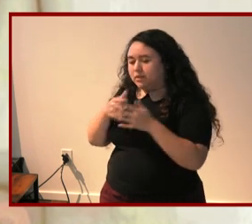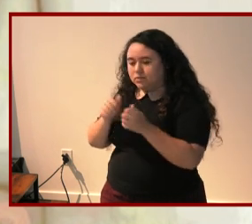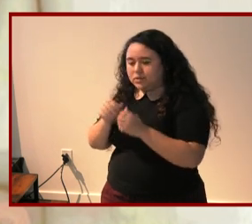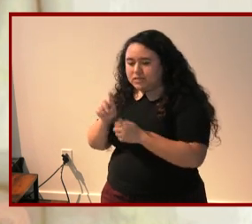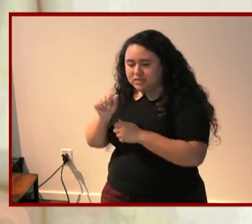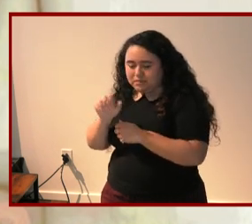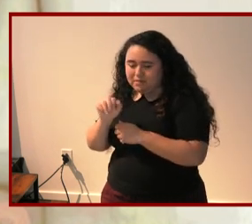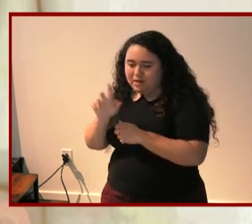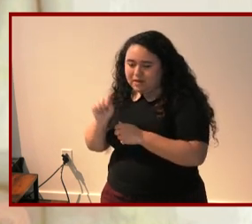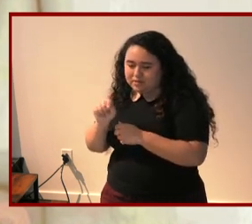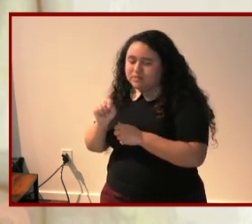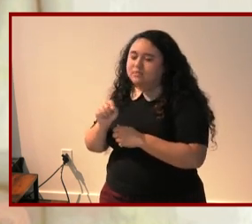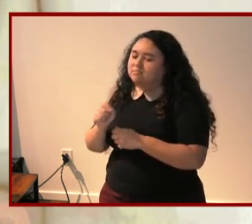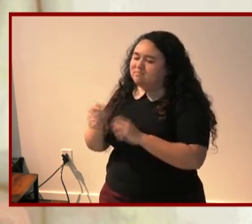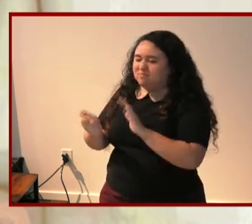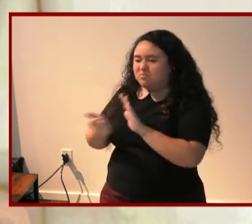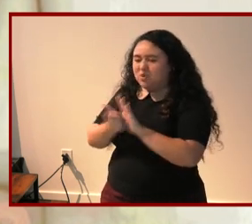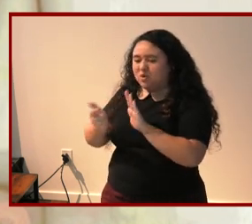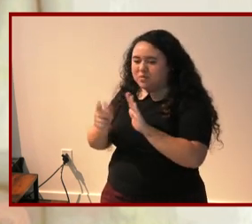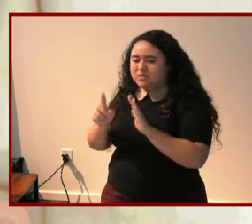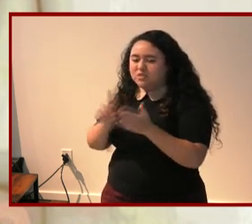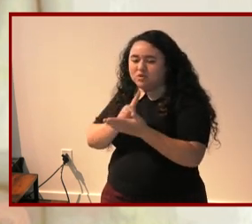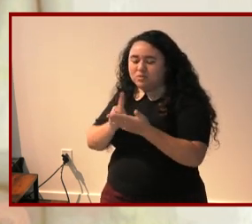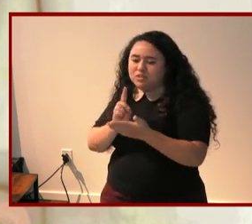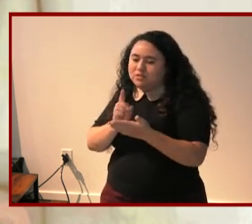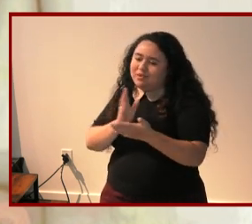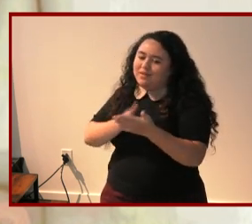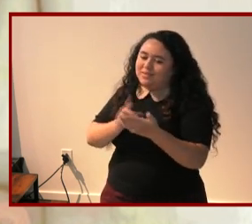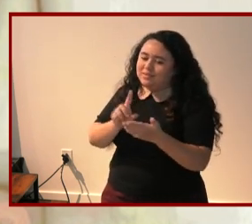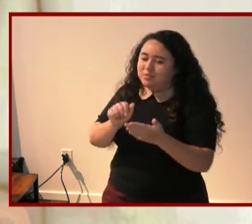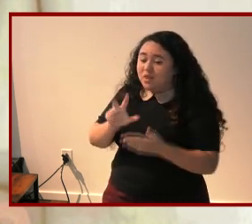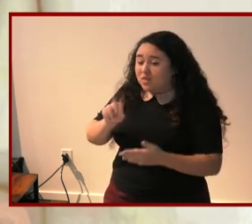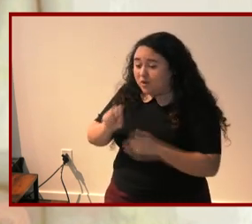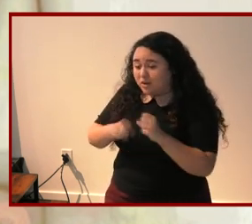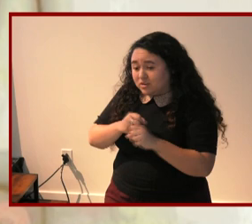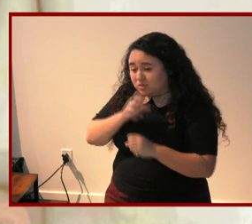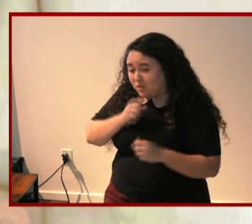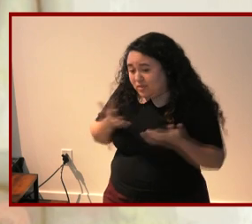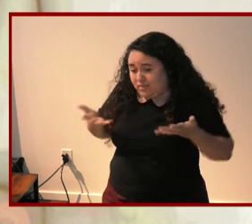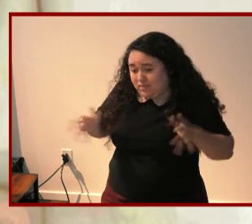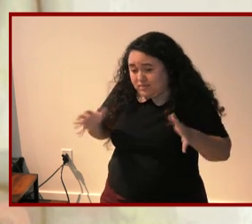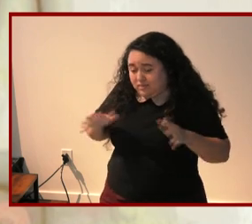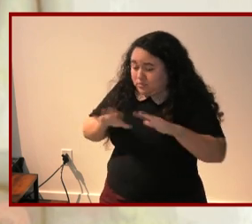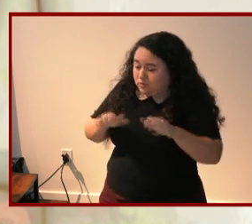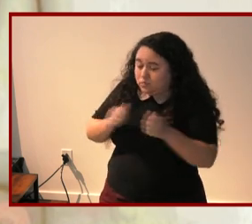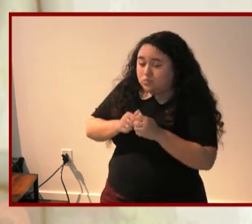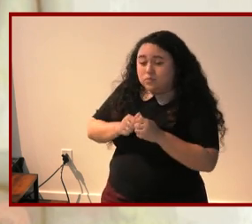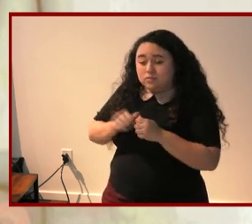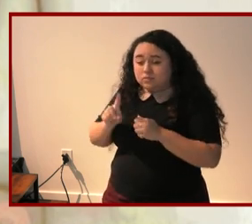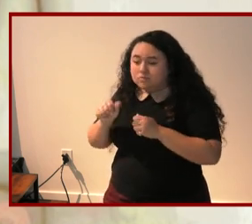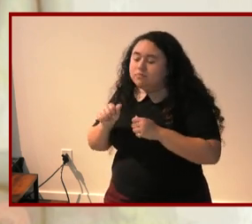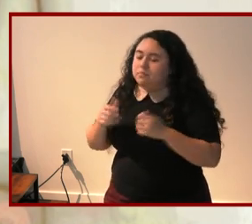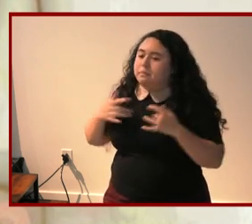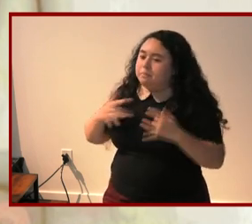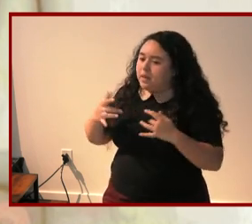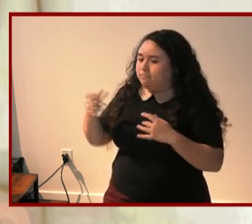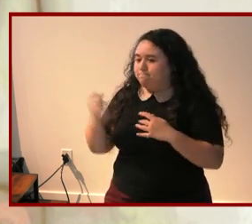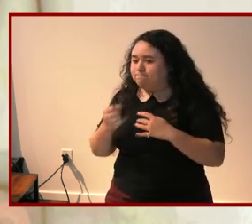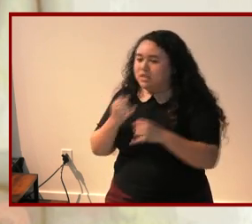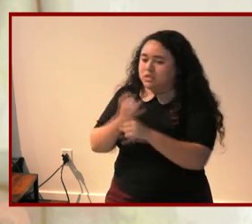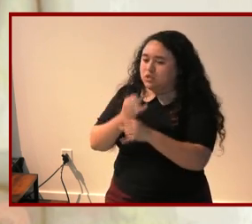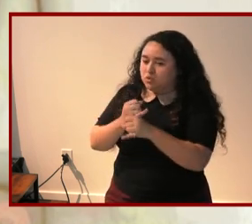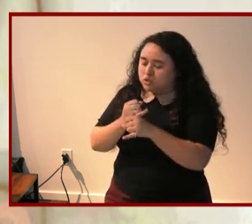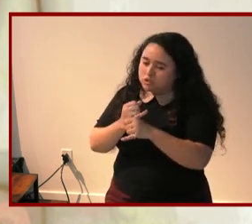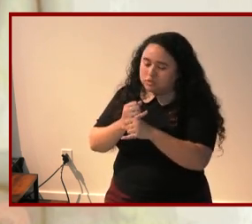on the basis of disability is only 30 years old children with disabilities are routinely institutionalized across the globe and